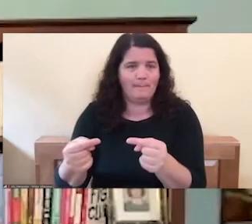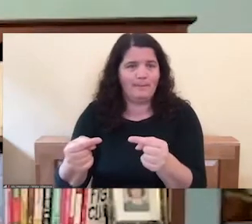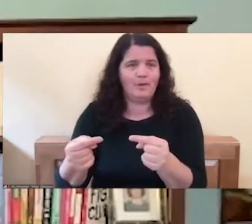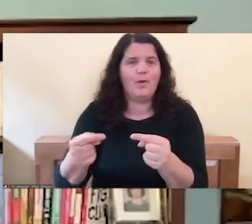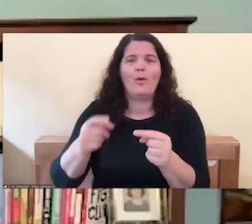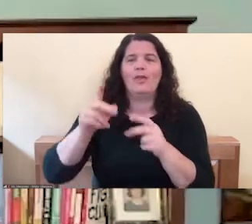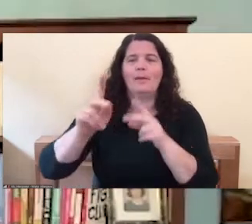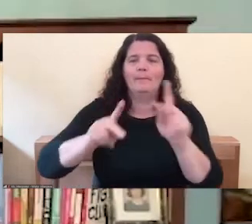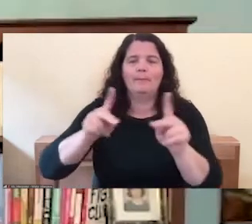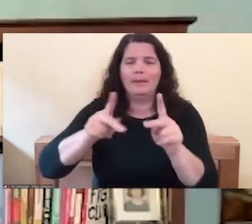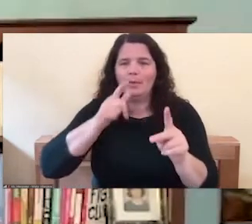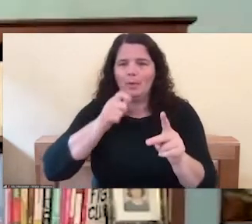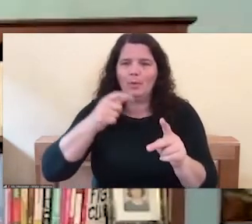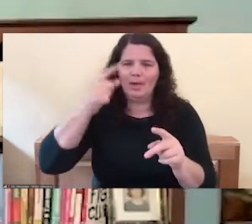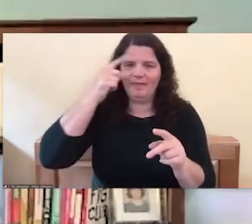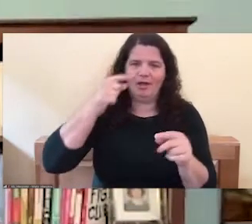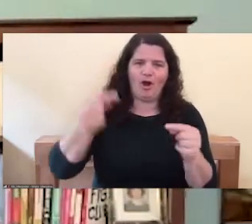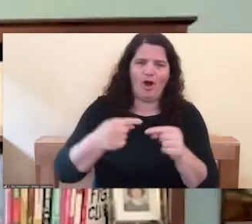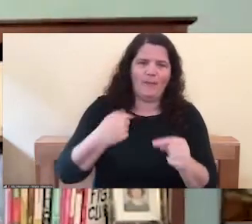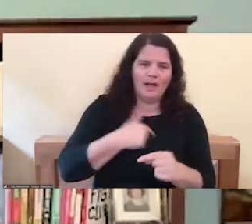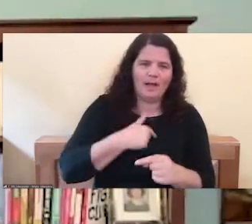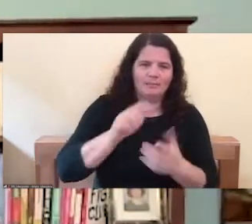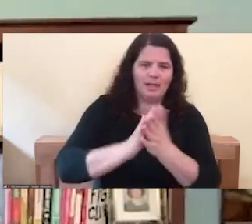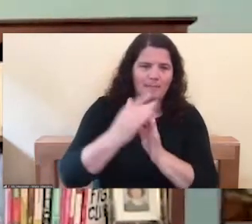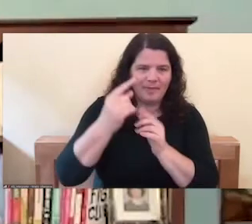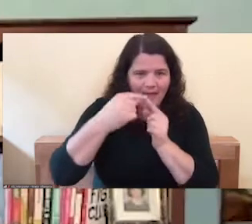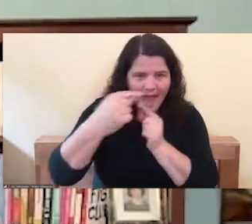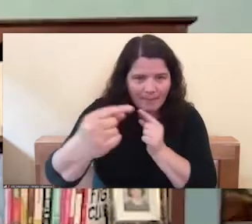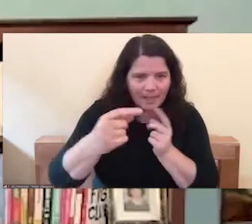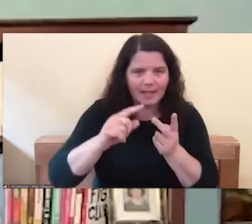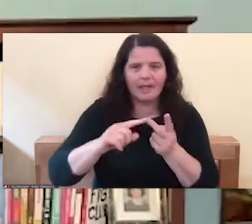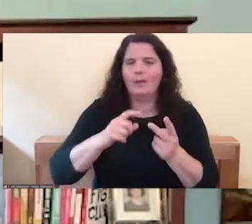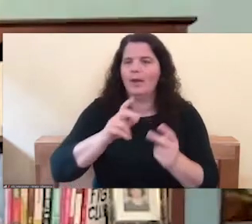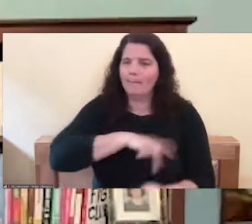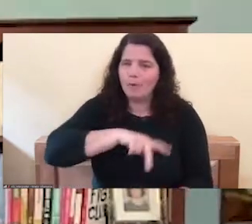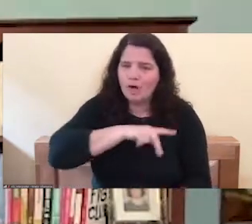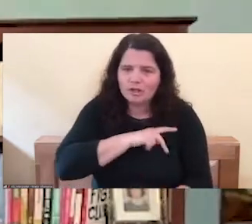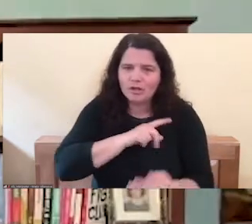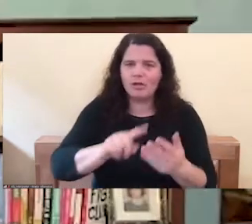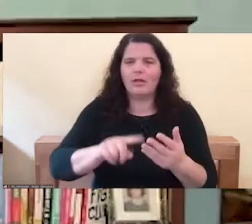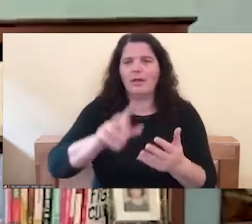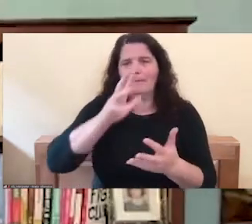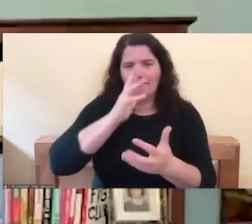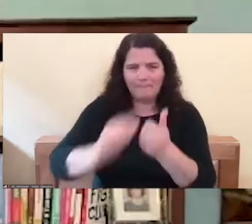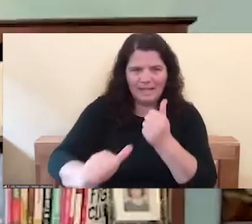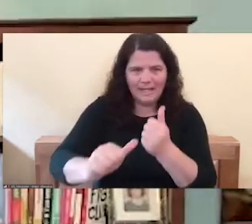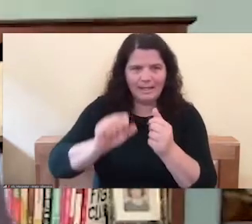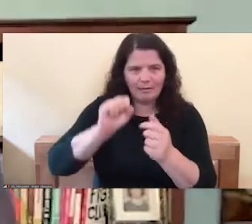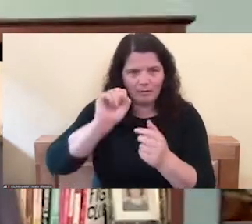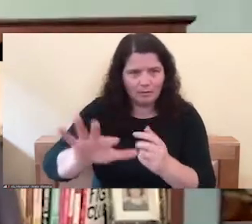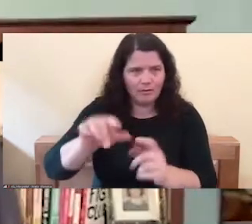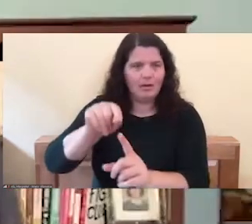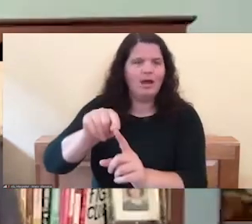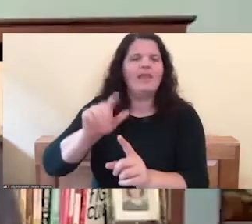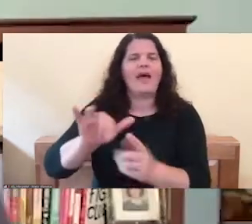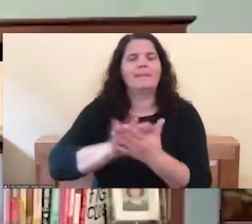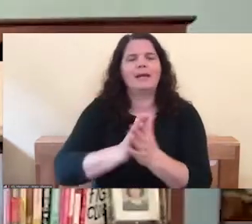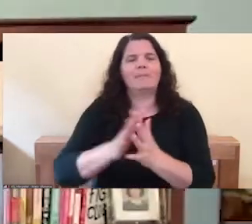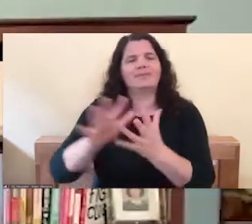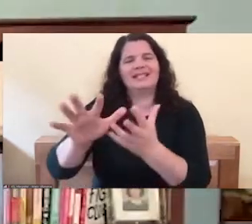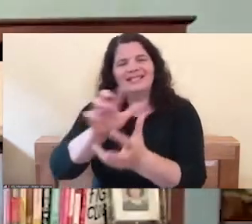harming us, the enemy or getting personal or mean, or yet really harming others, then it starts to be destructive.